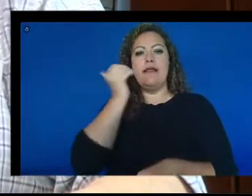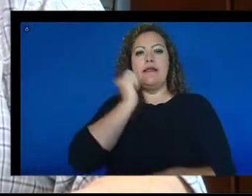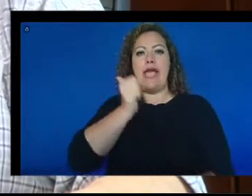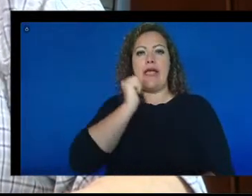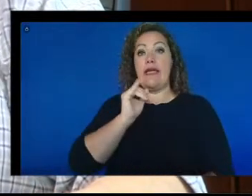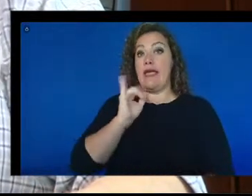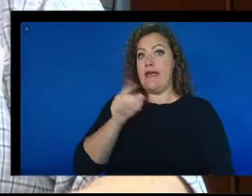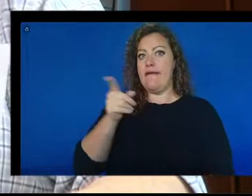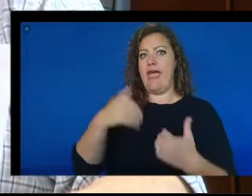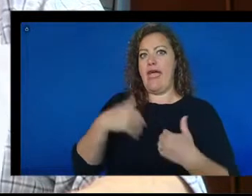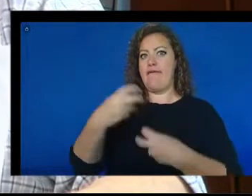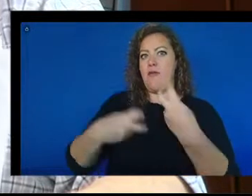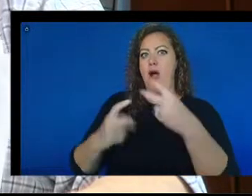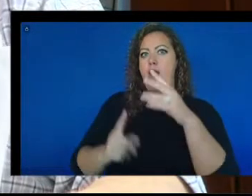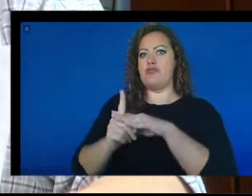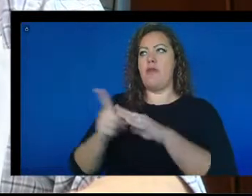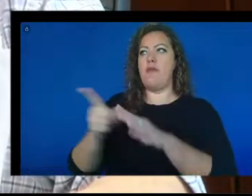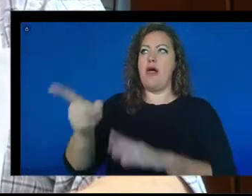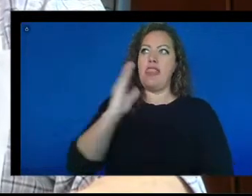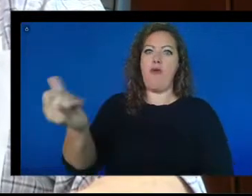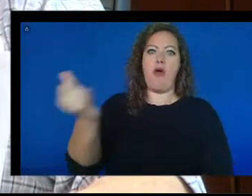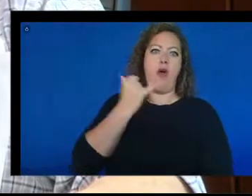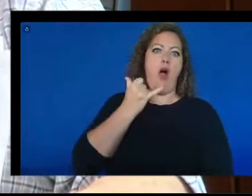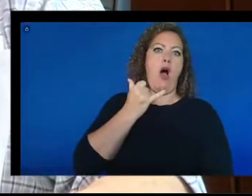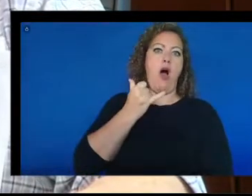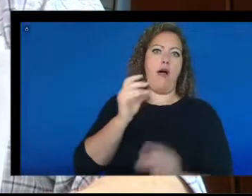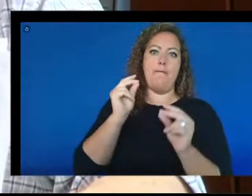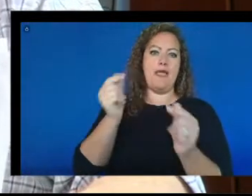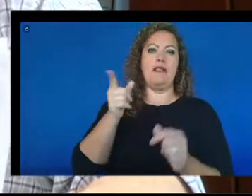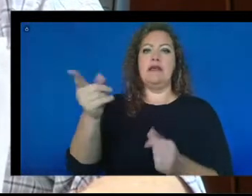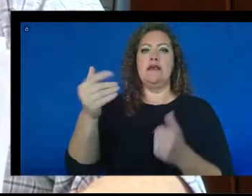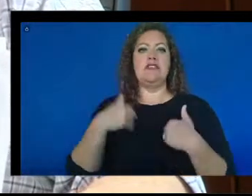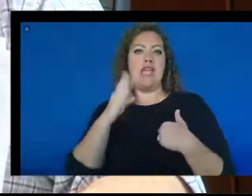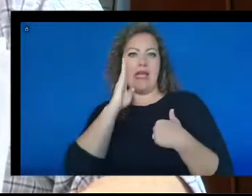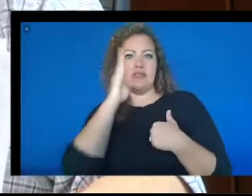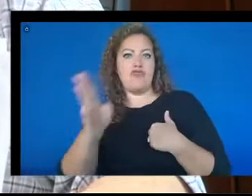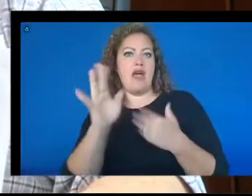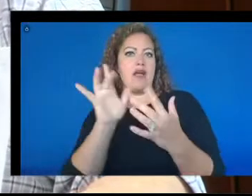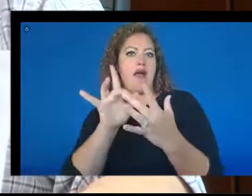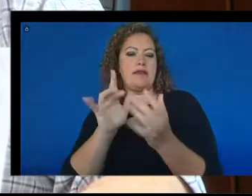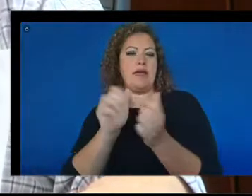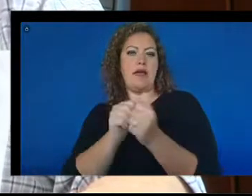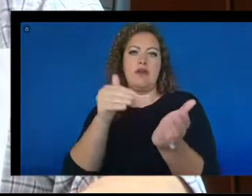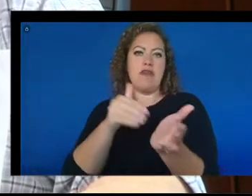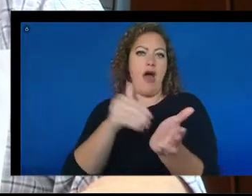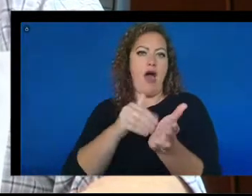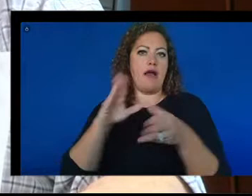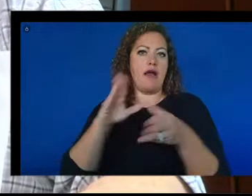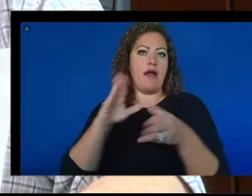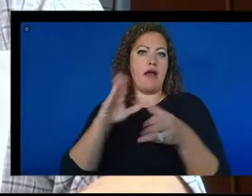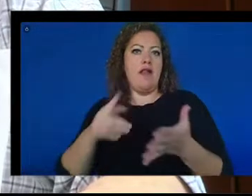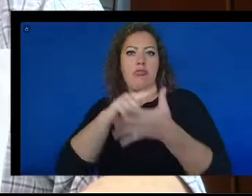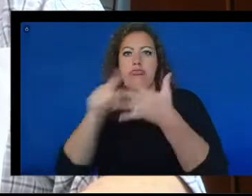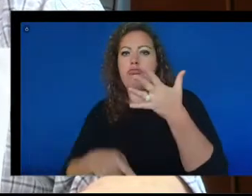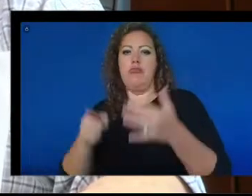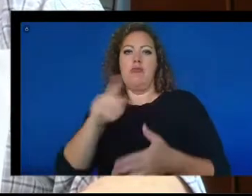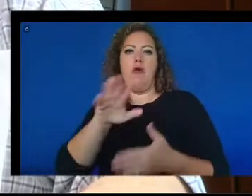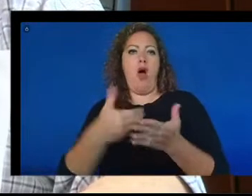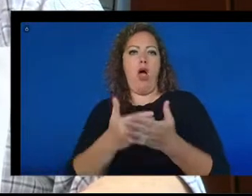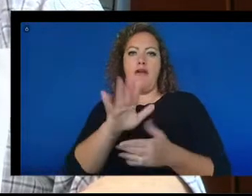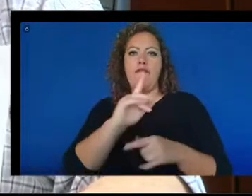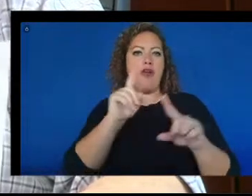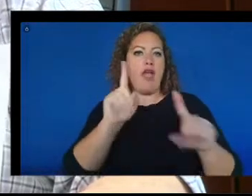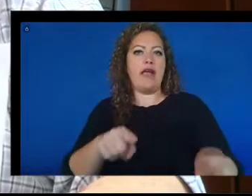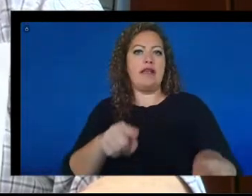She has direct contact with docs, fellow RNs, and other providers. And will get answers to your problems or